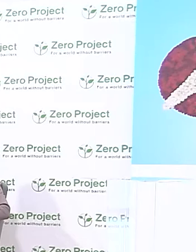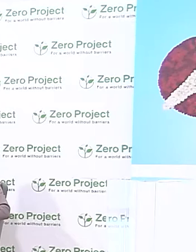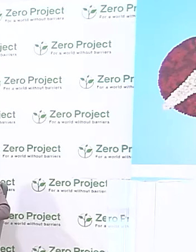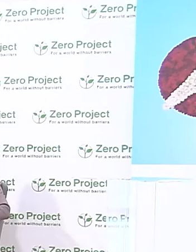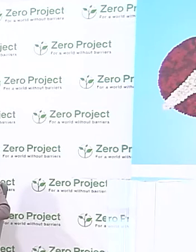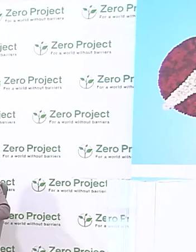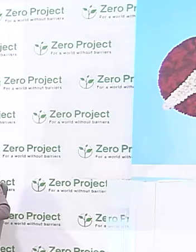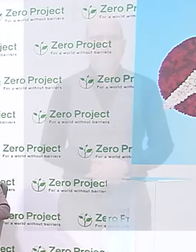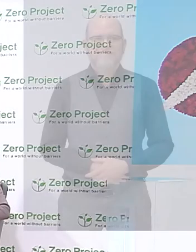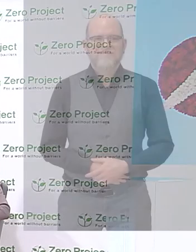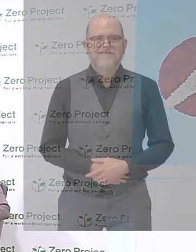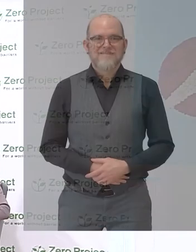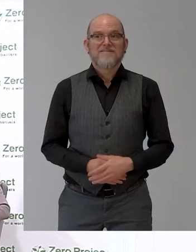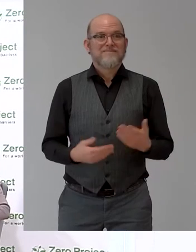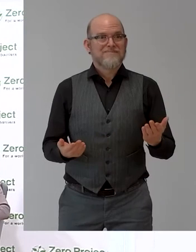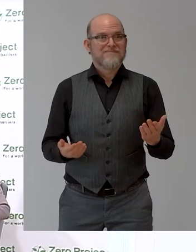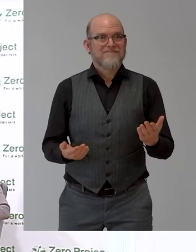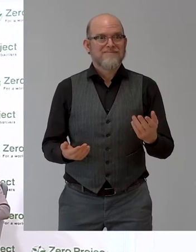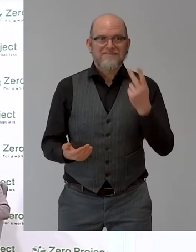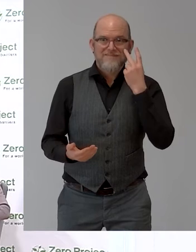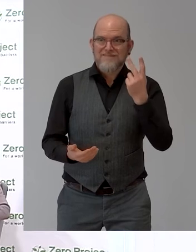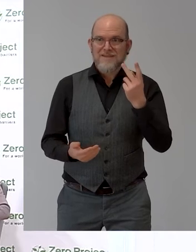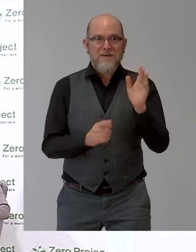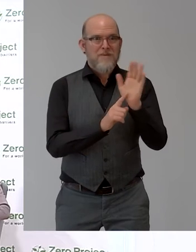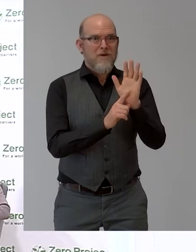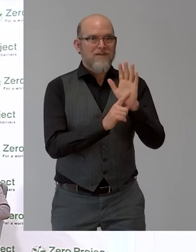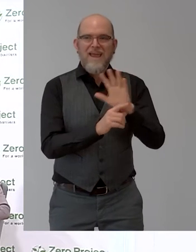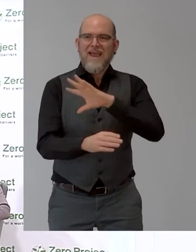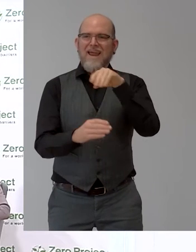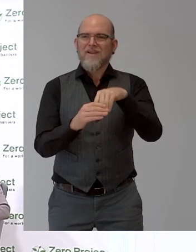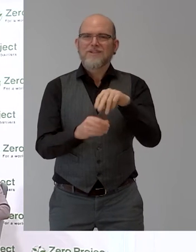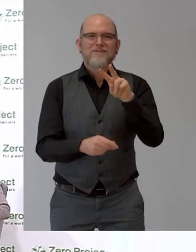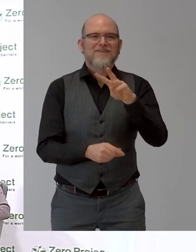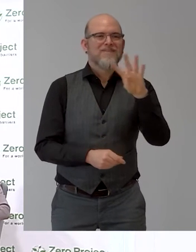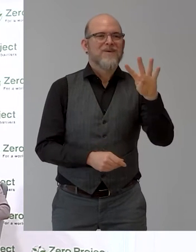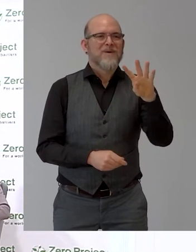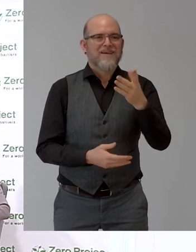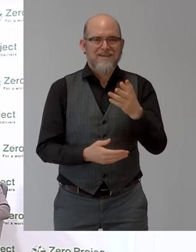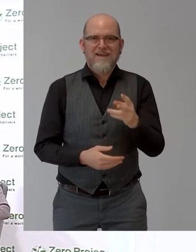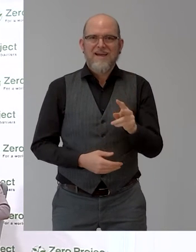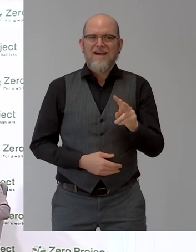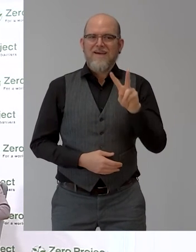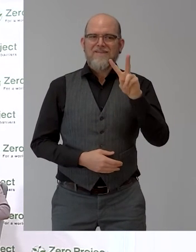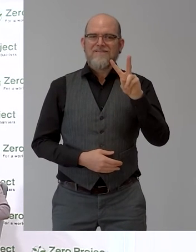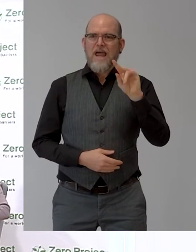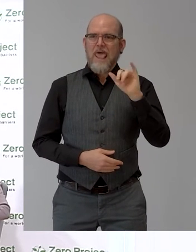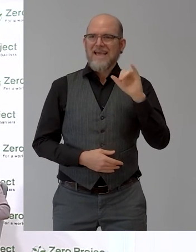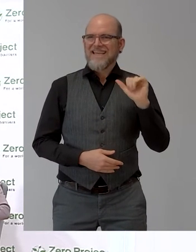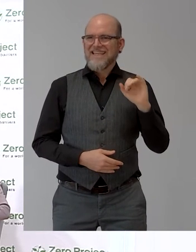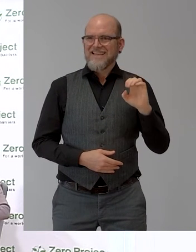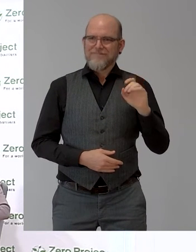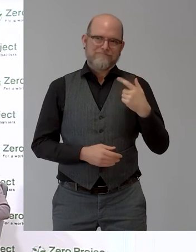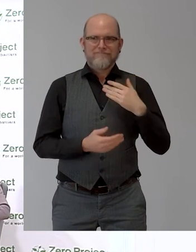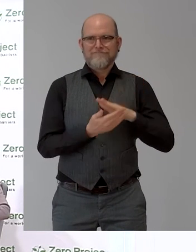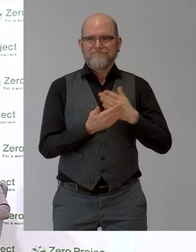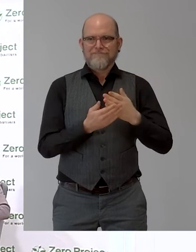So this was the pitch of inclusion 24 and since we have Valerie here in studio, she's one of the sign language team, I